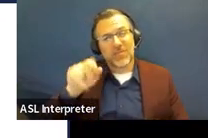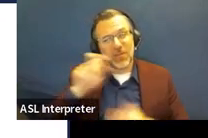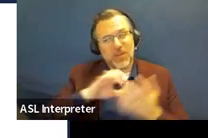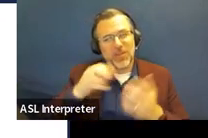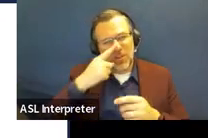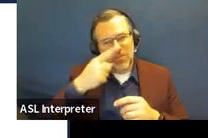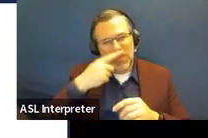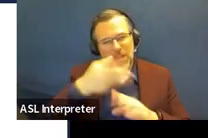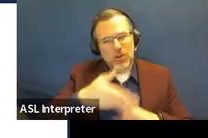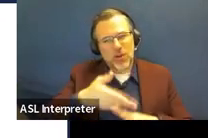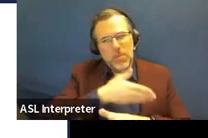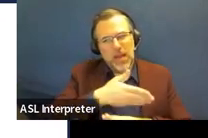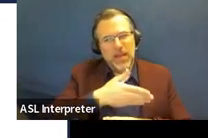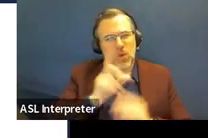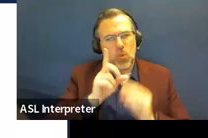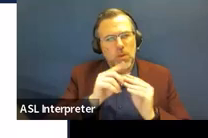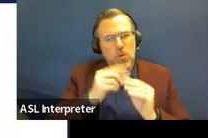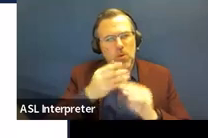one more slide, Ashley?